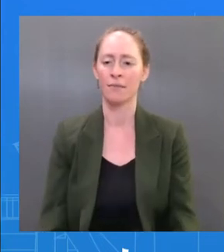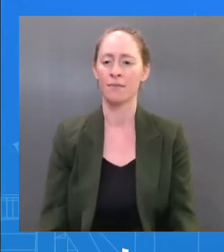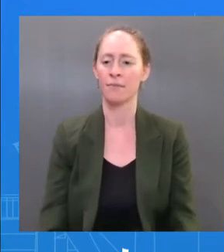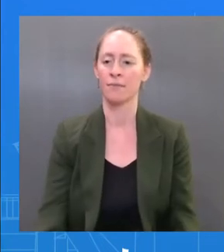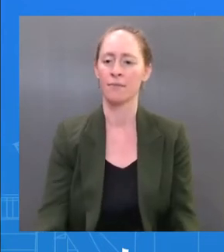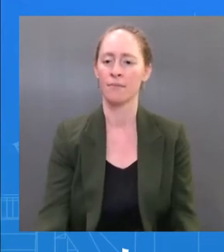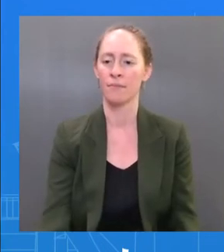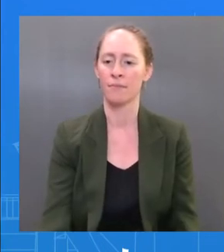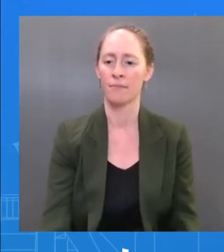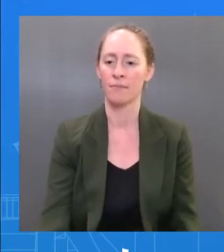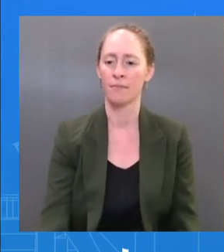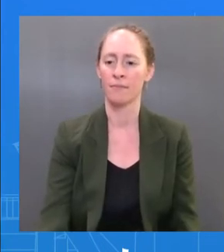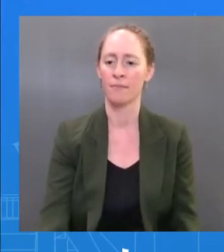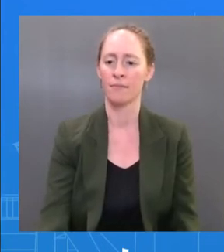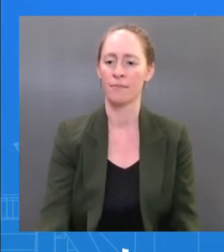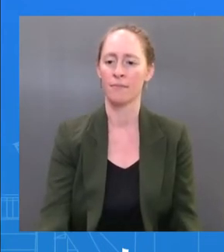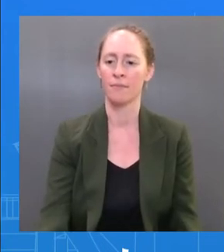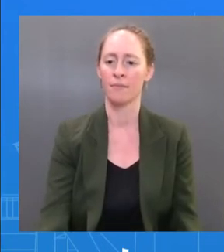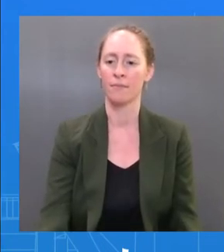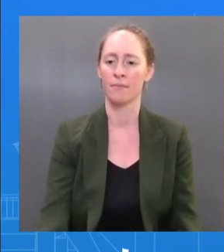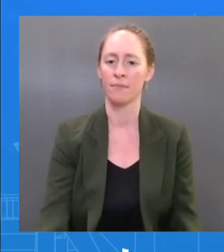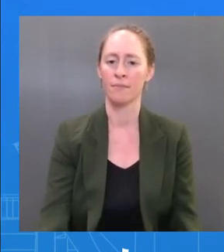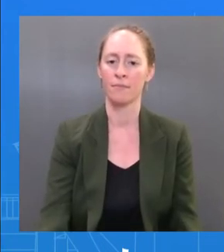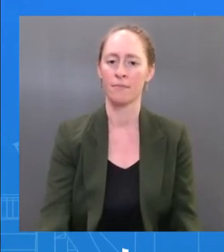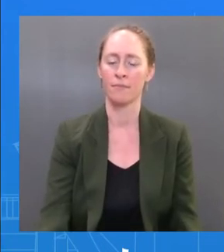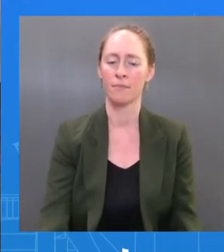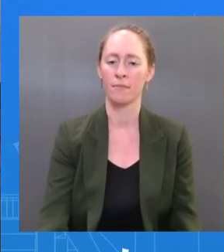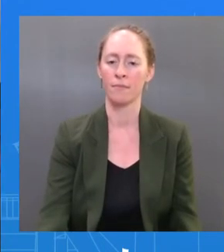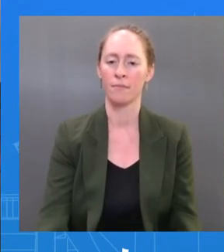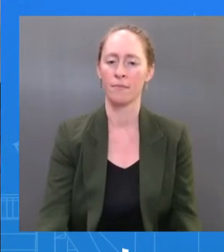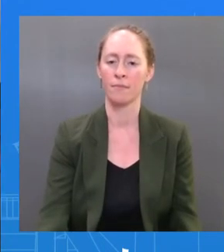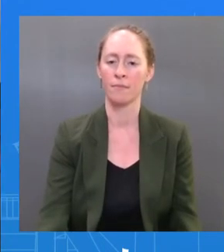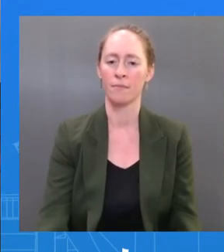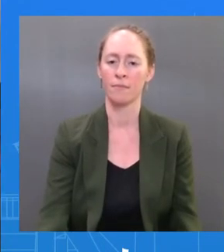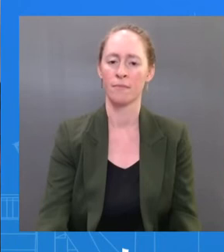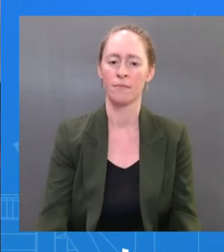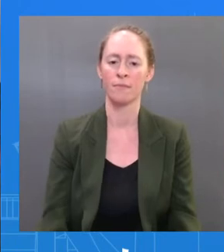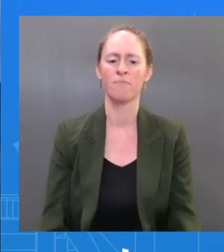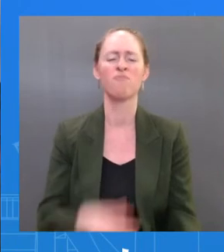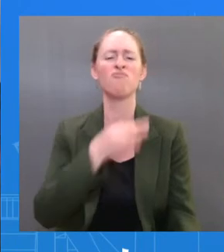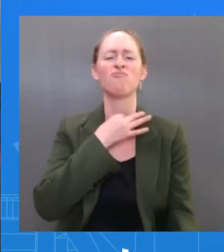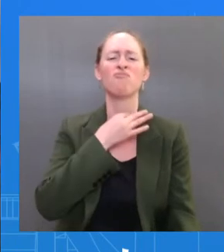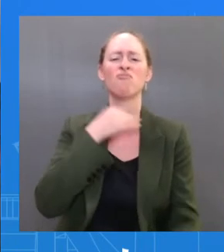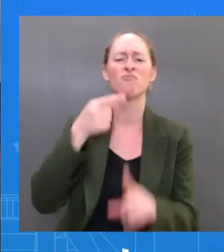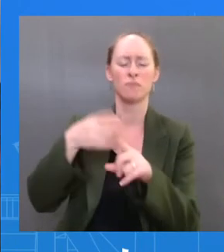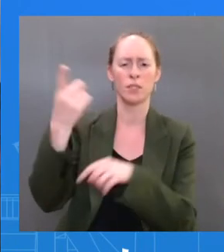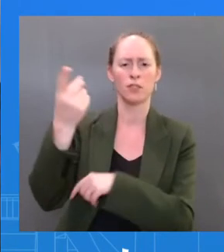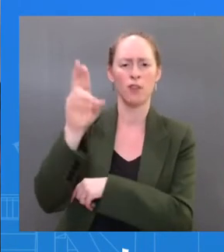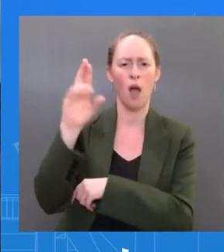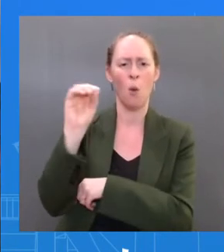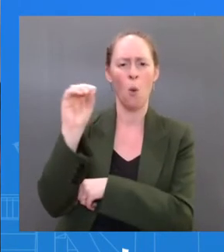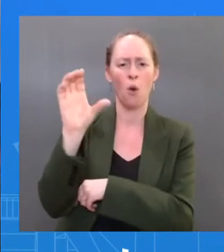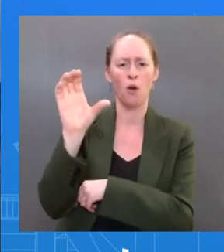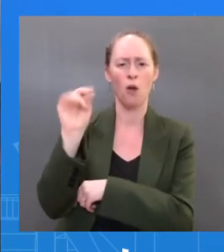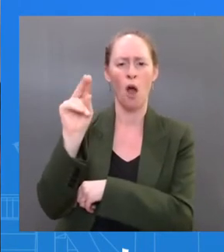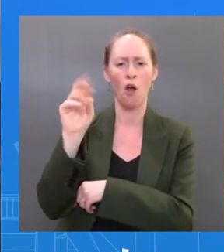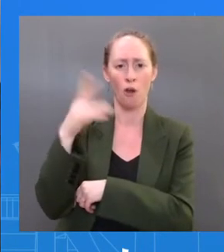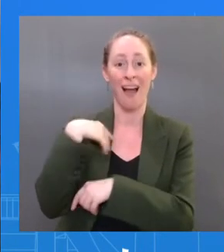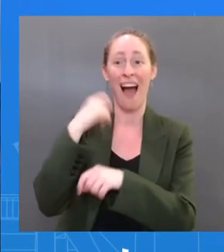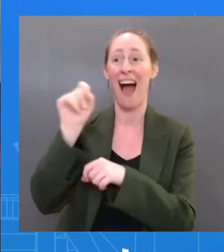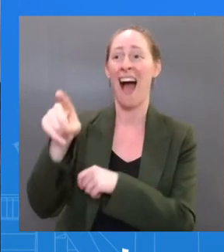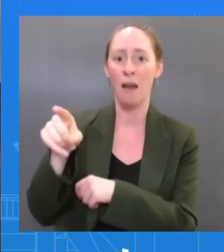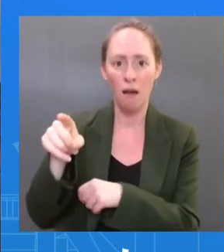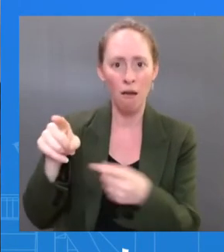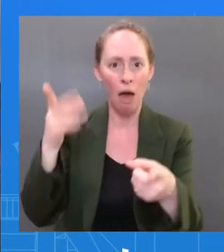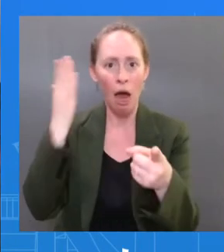about Dr. O'Connor, there's obviously a few questions you can't answer about the timeline, about monoclonal antibody treatments, about the medications